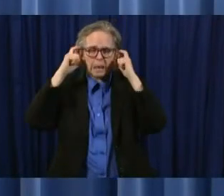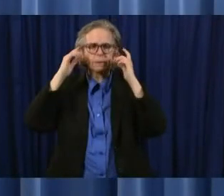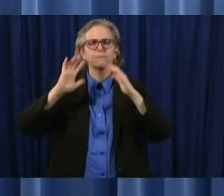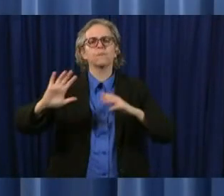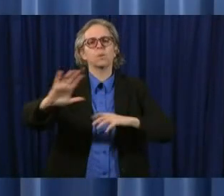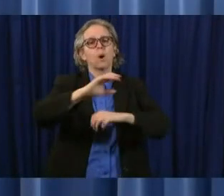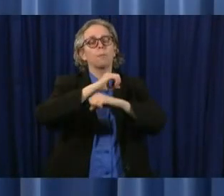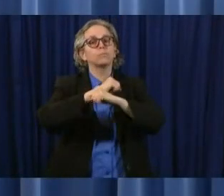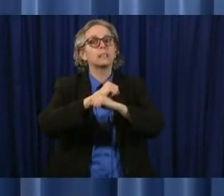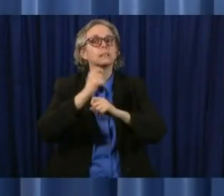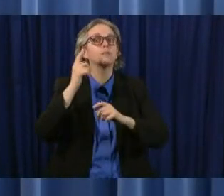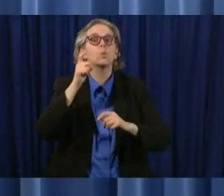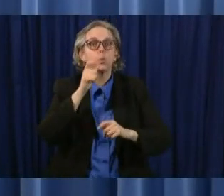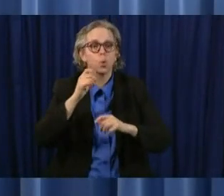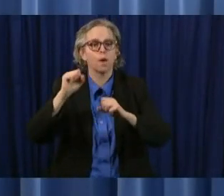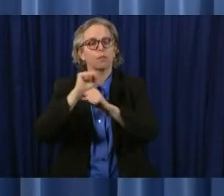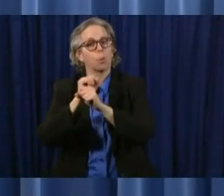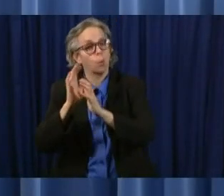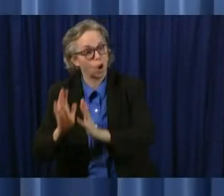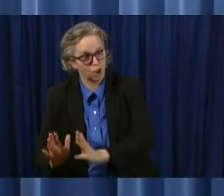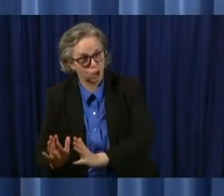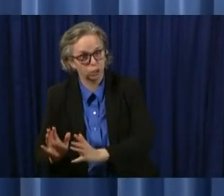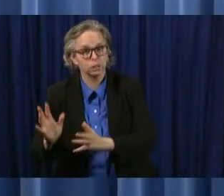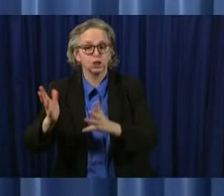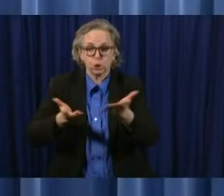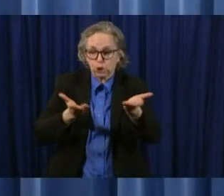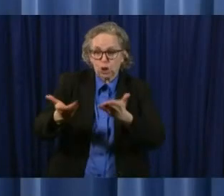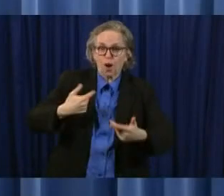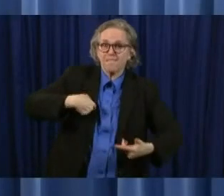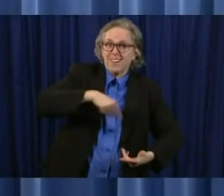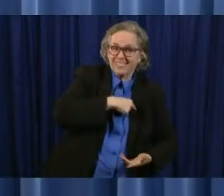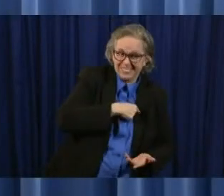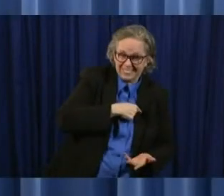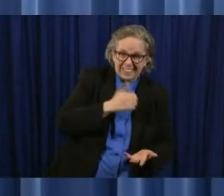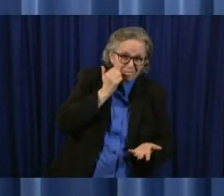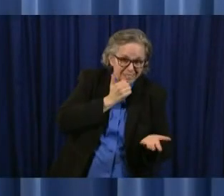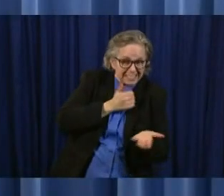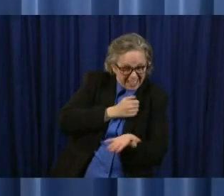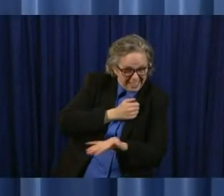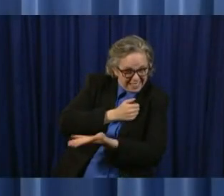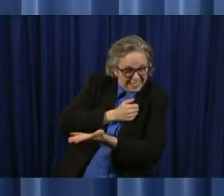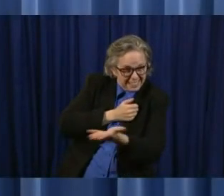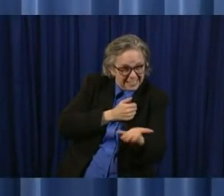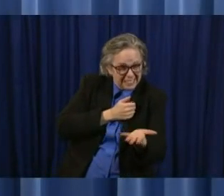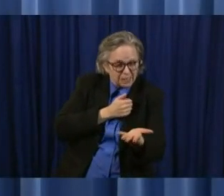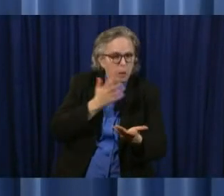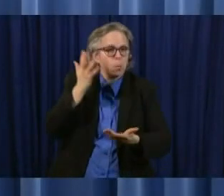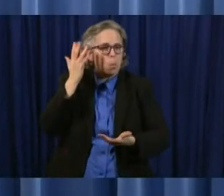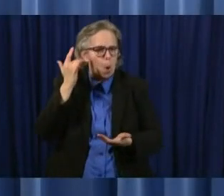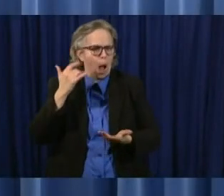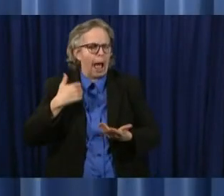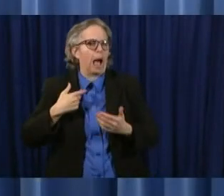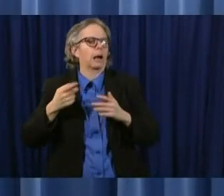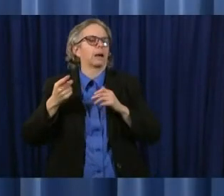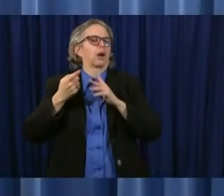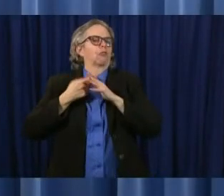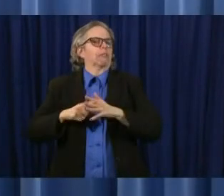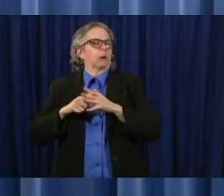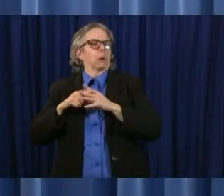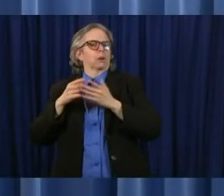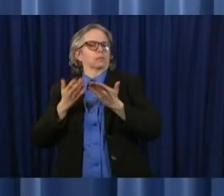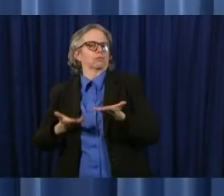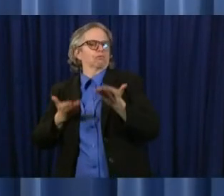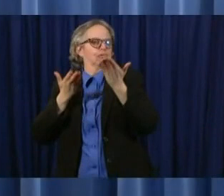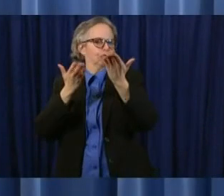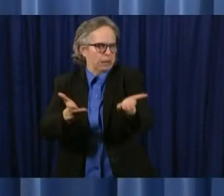we made this decision uh that that original order was issued and although it's not